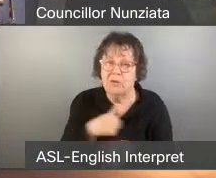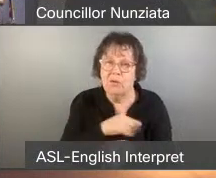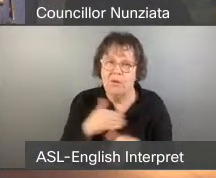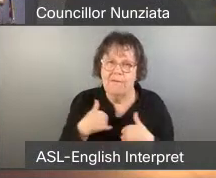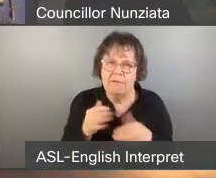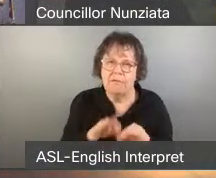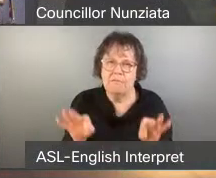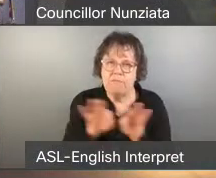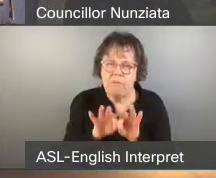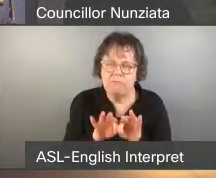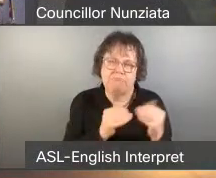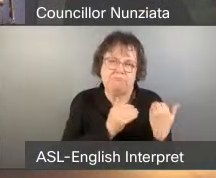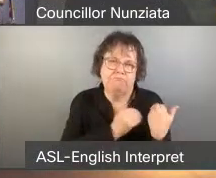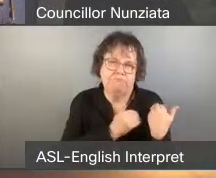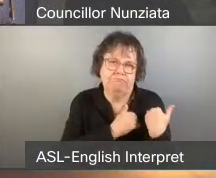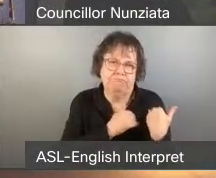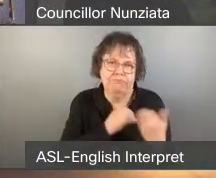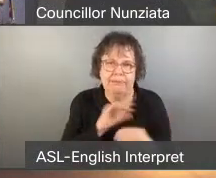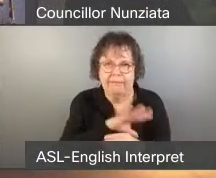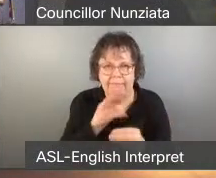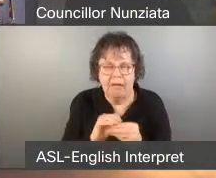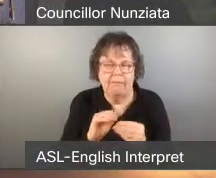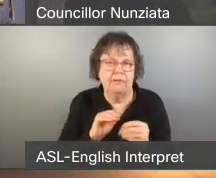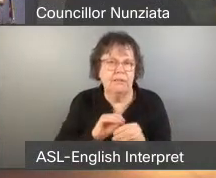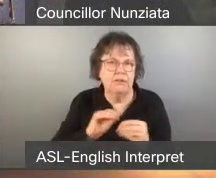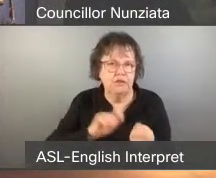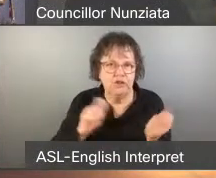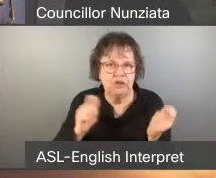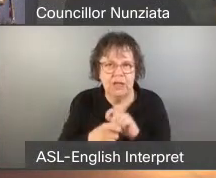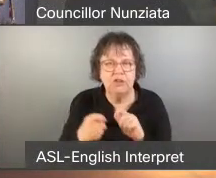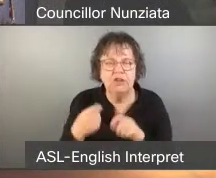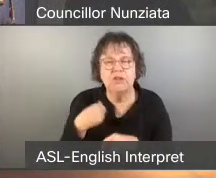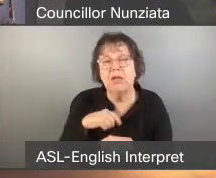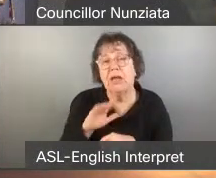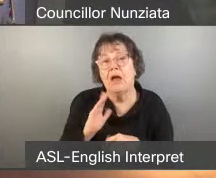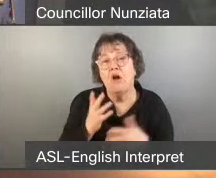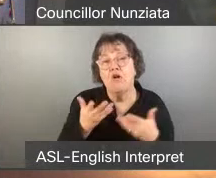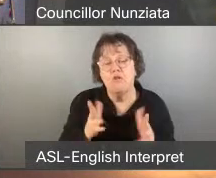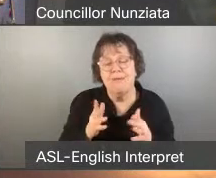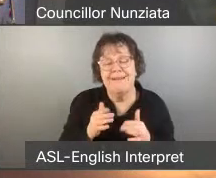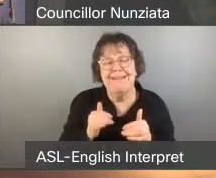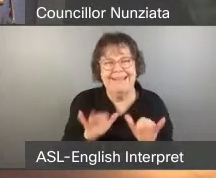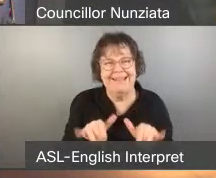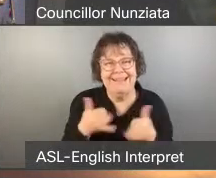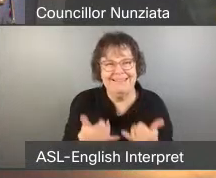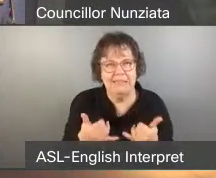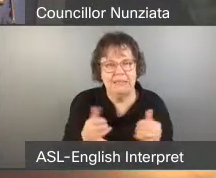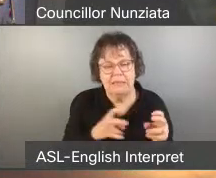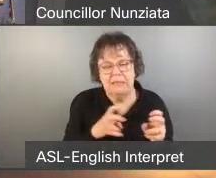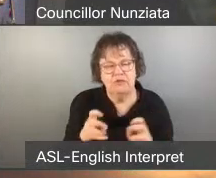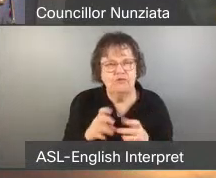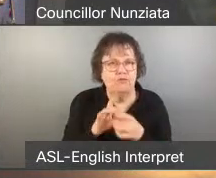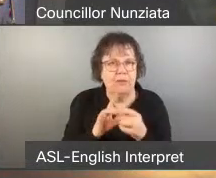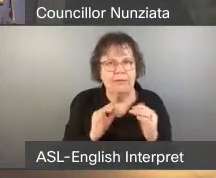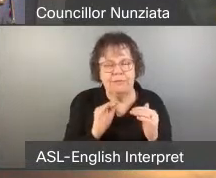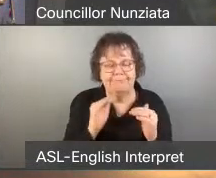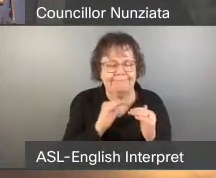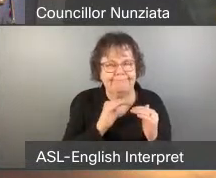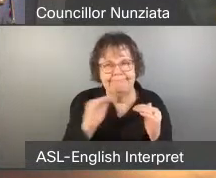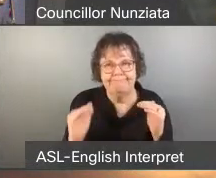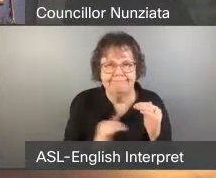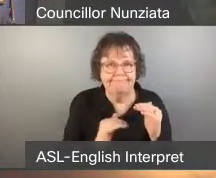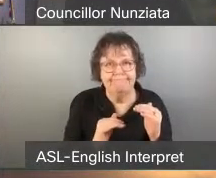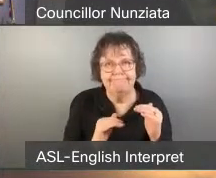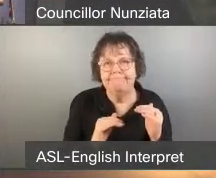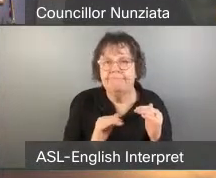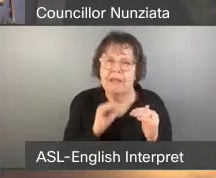change. We also know that climate change is a threat multiplier to our already existing issues regarding inequality. As council members